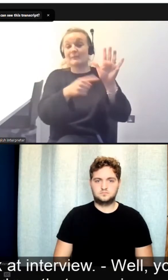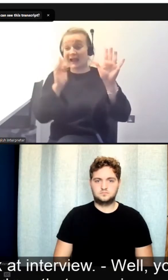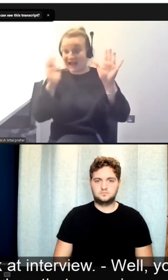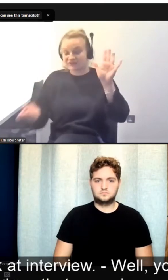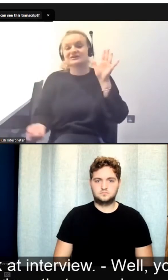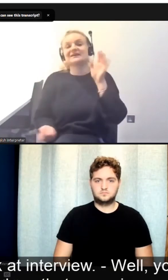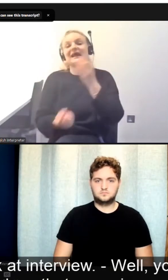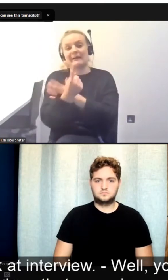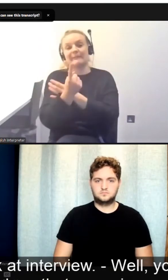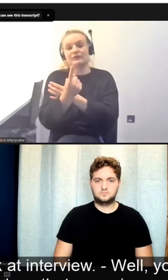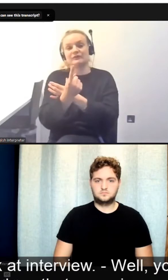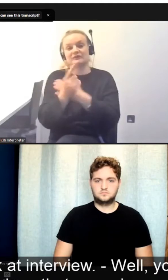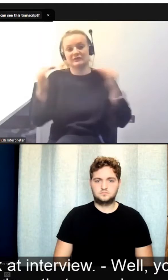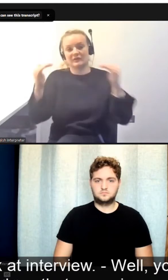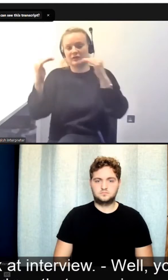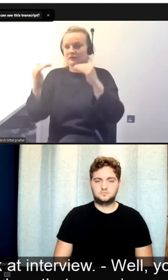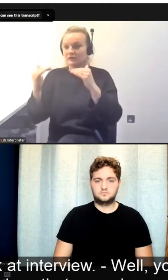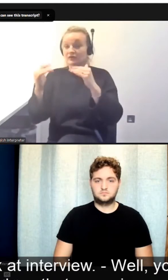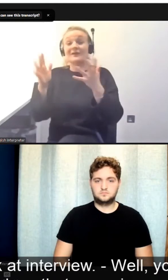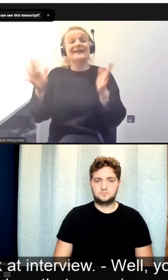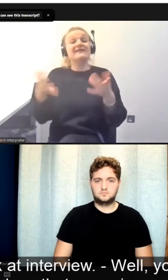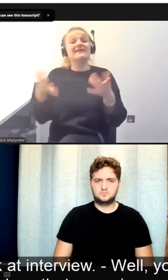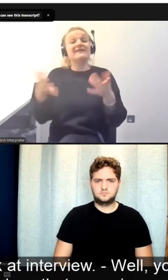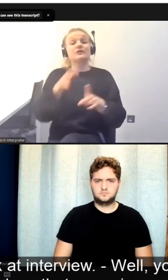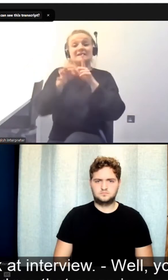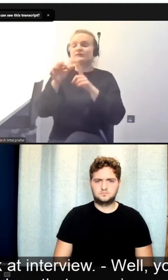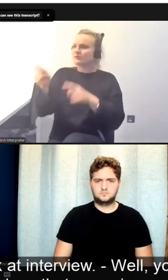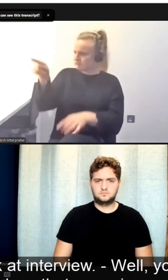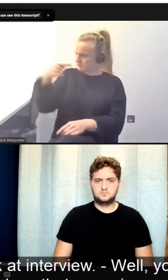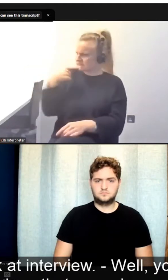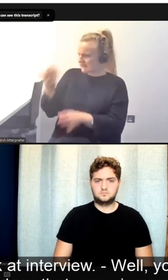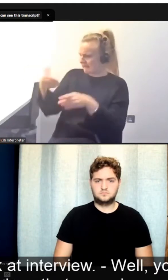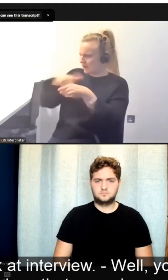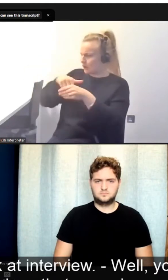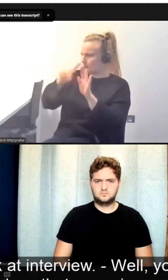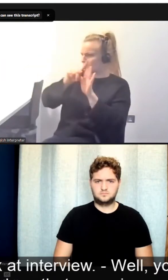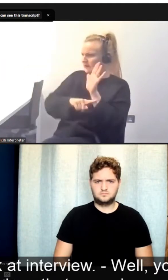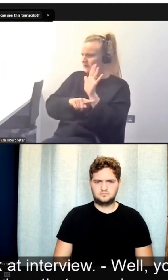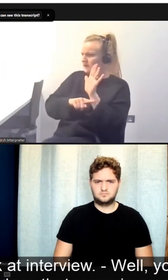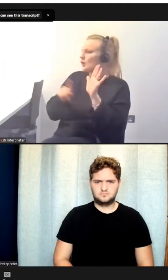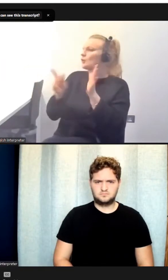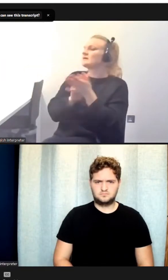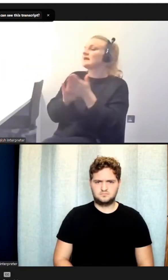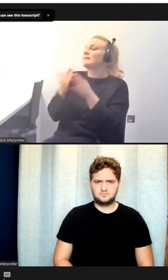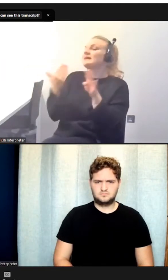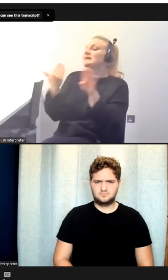to ask interview. Well, you say you've got an inclusivity policy. What does that mean in practice?